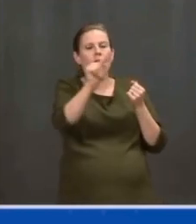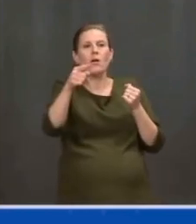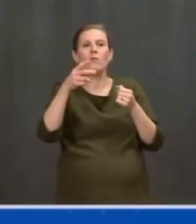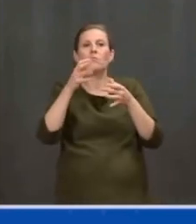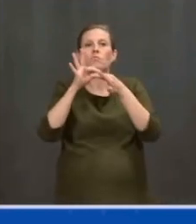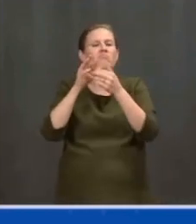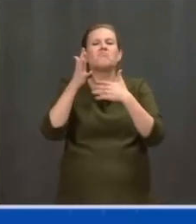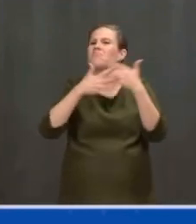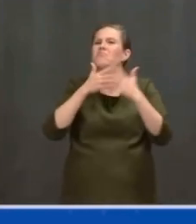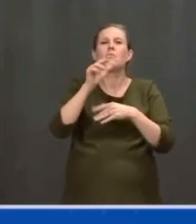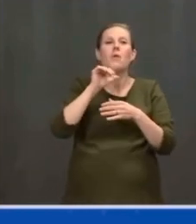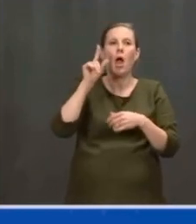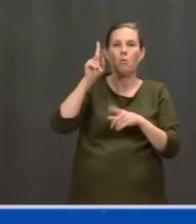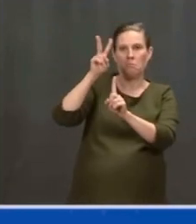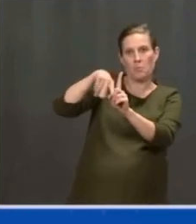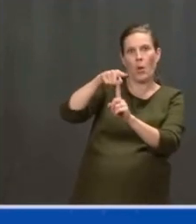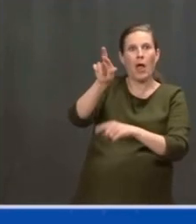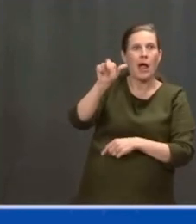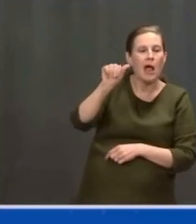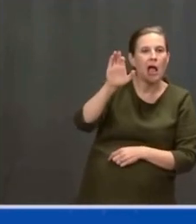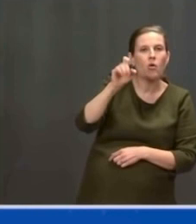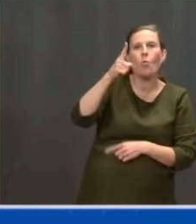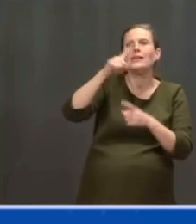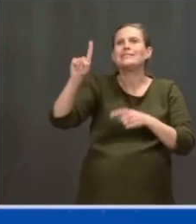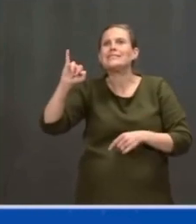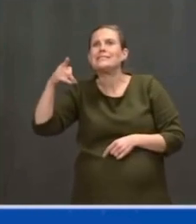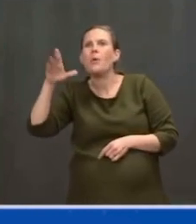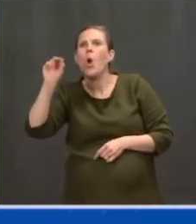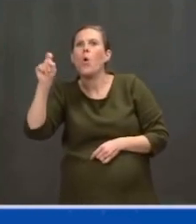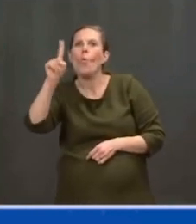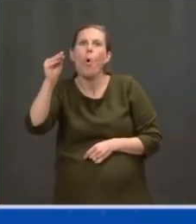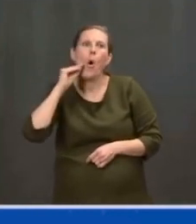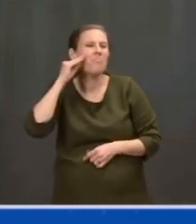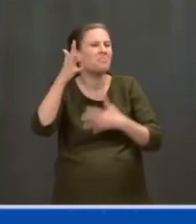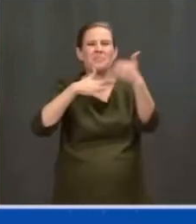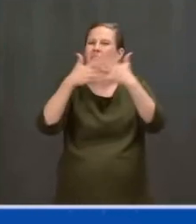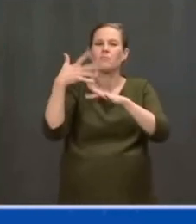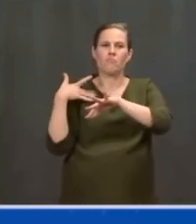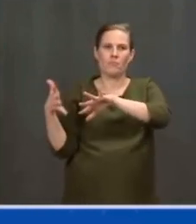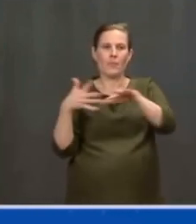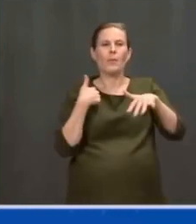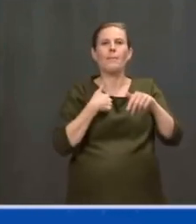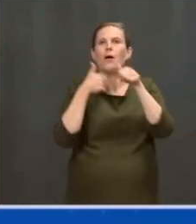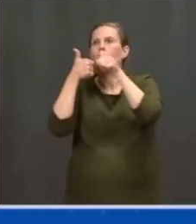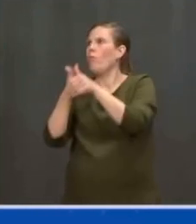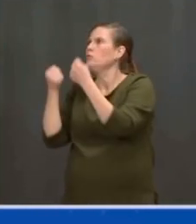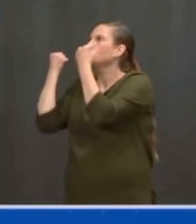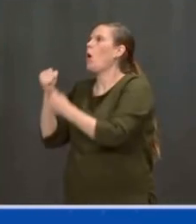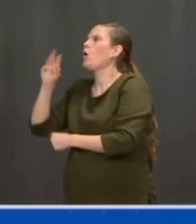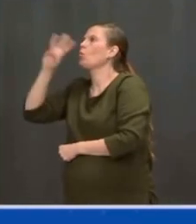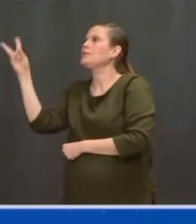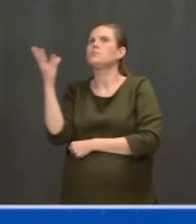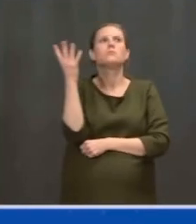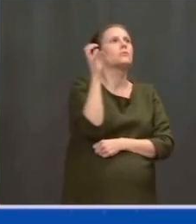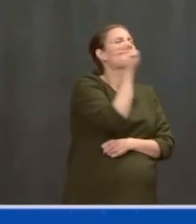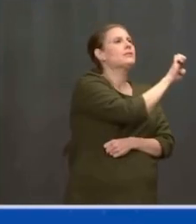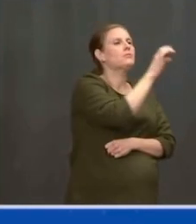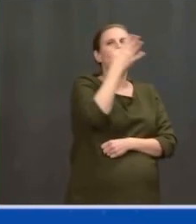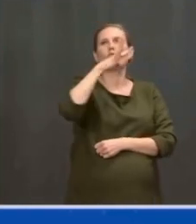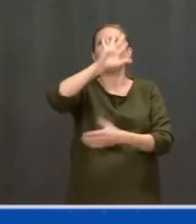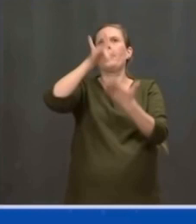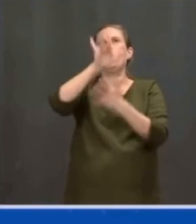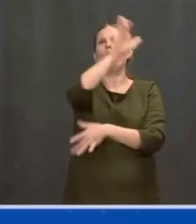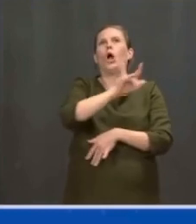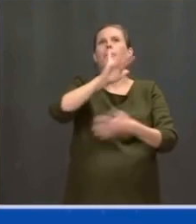often, economic growth and recovery is concentrated on the coast. Too often, investments have failed to meet the needs of marginalized communities left